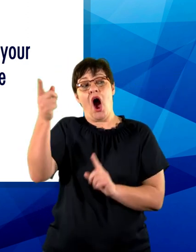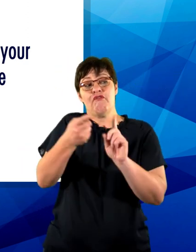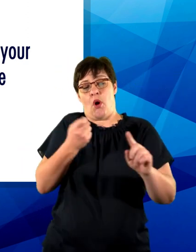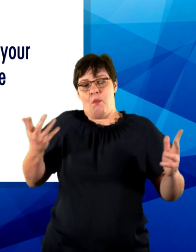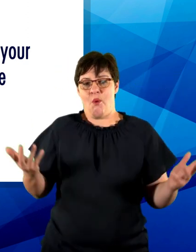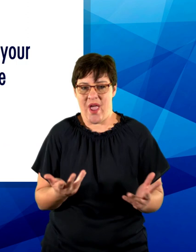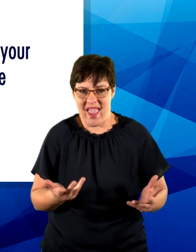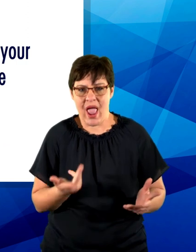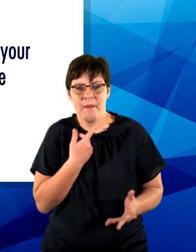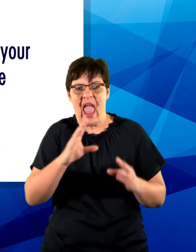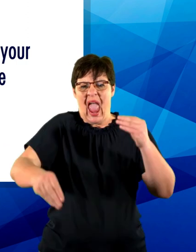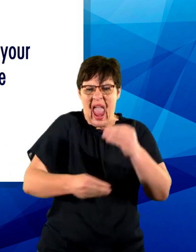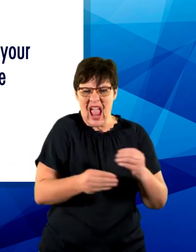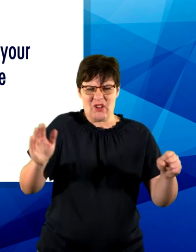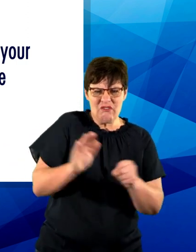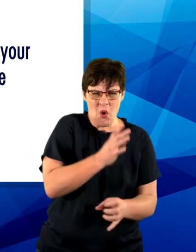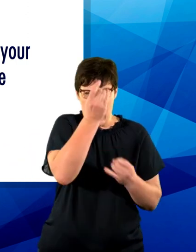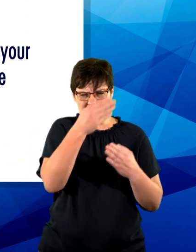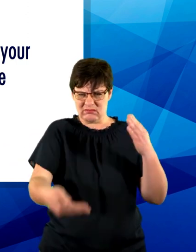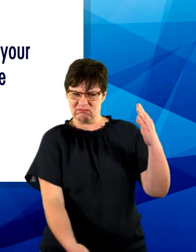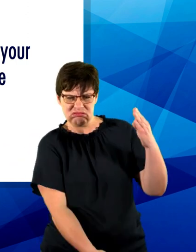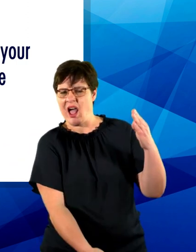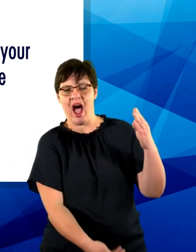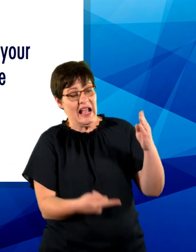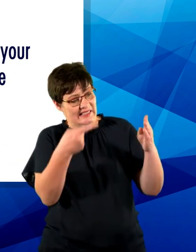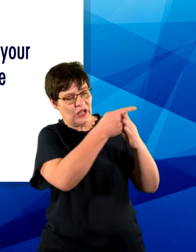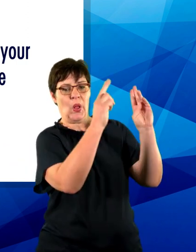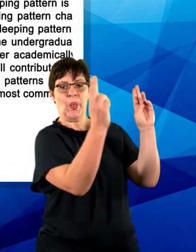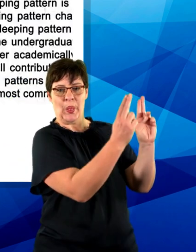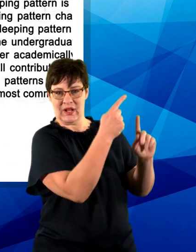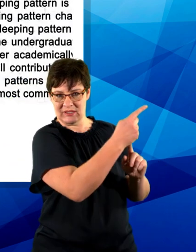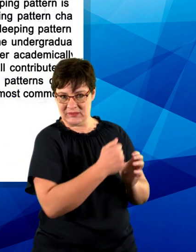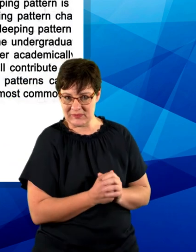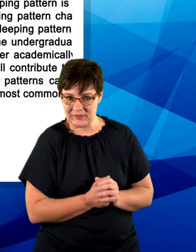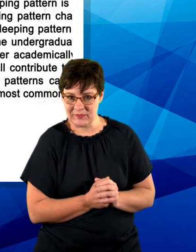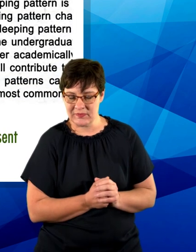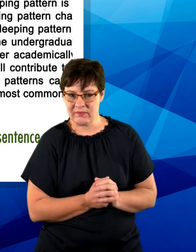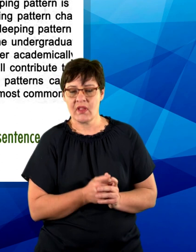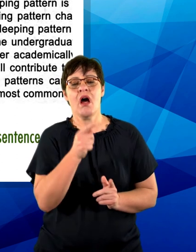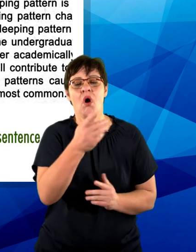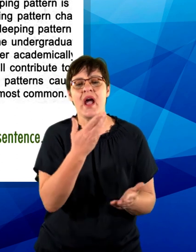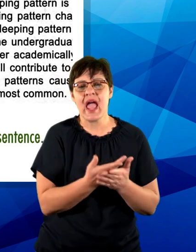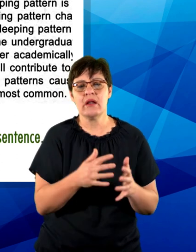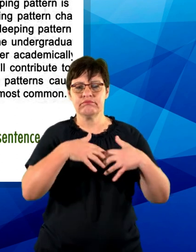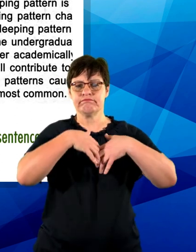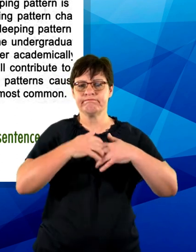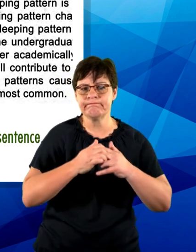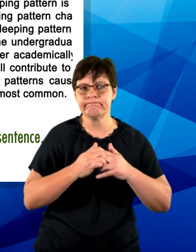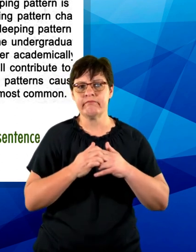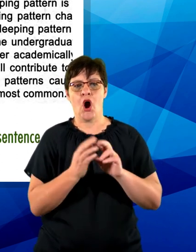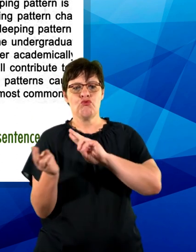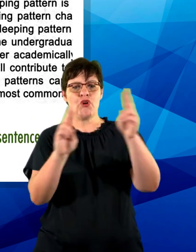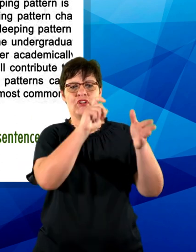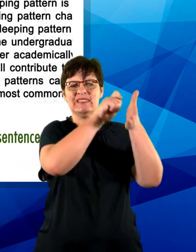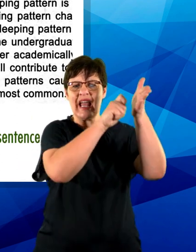without adding all the details of the source in your text. You can place a text reference at the beginning